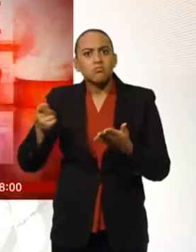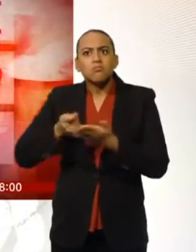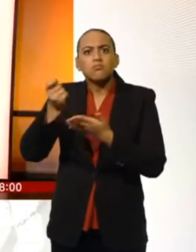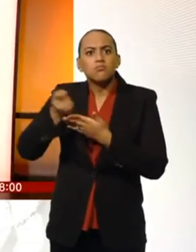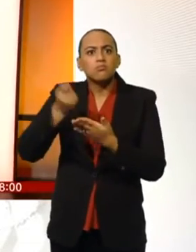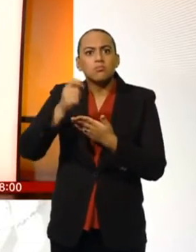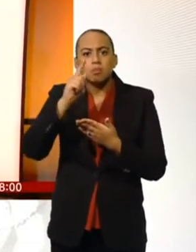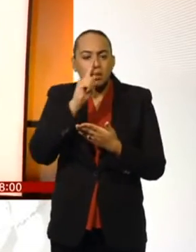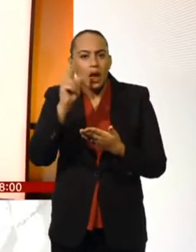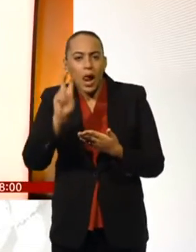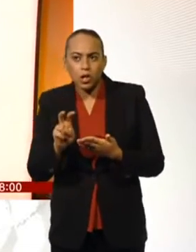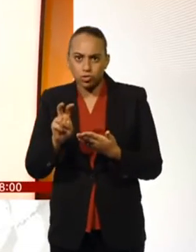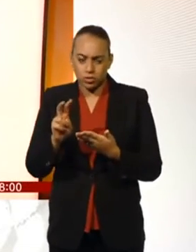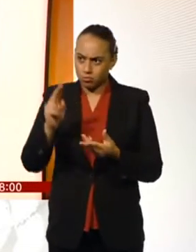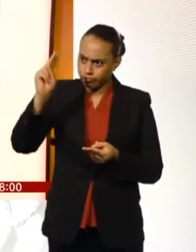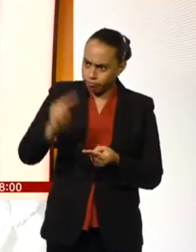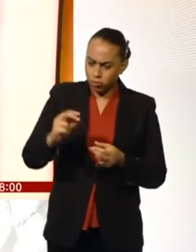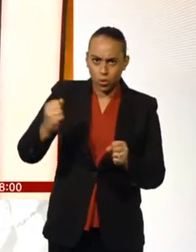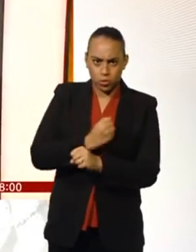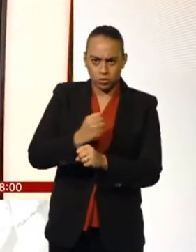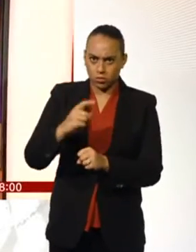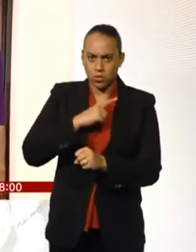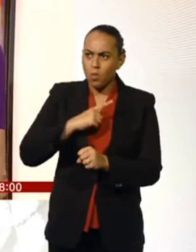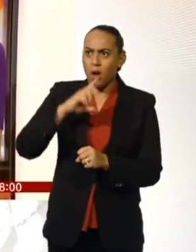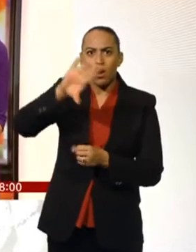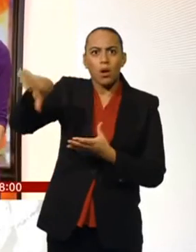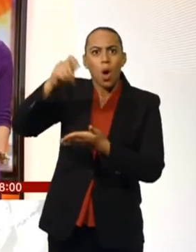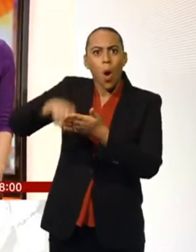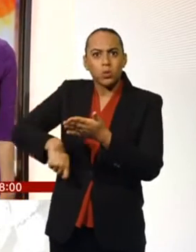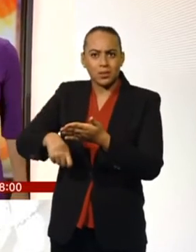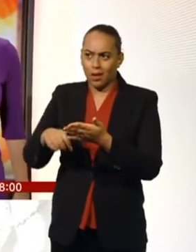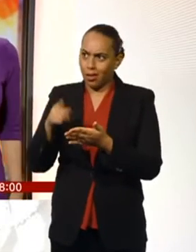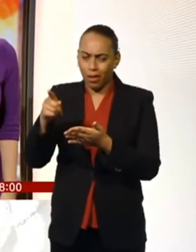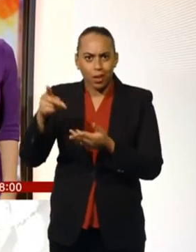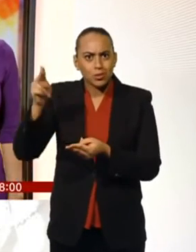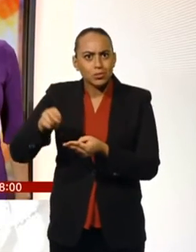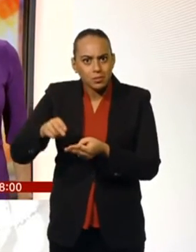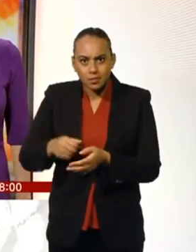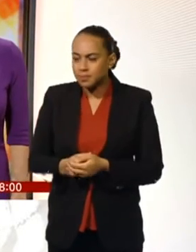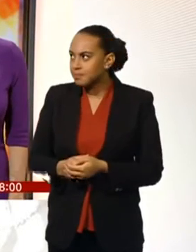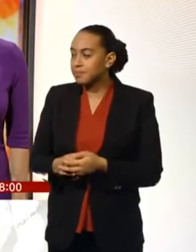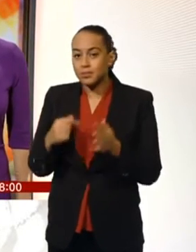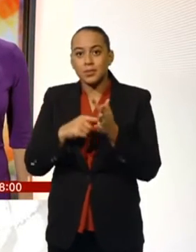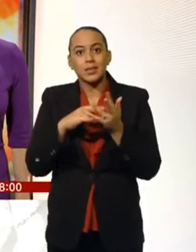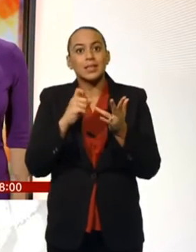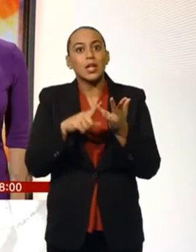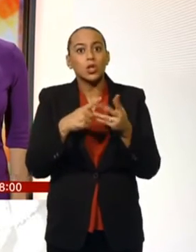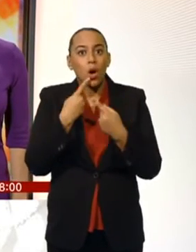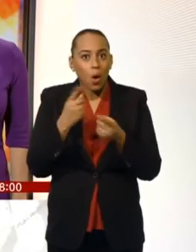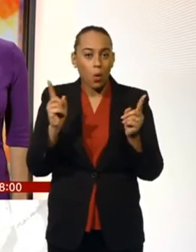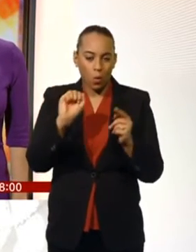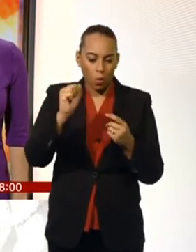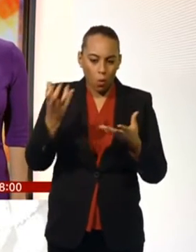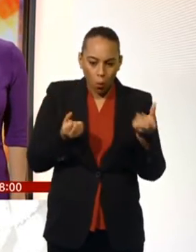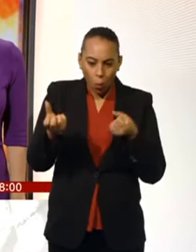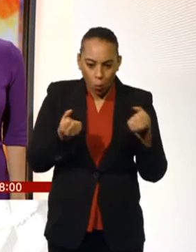costs. Good morning. Britain's biggest retailer Tesco has revealed that sales over the crucial Christmas period were up compared with last